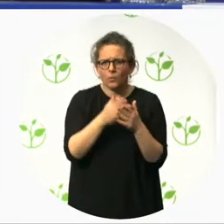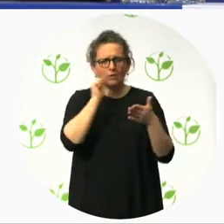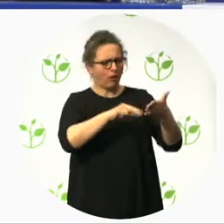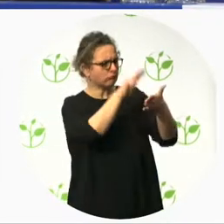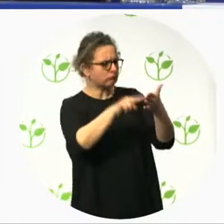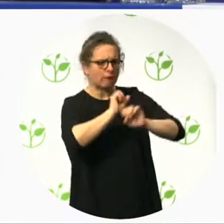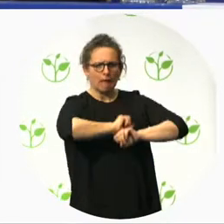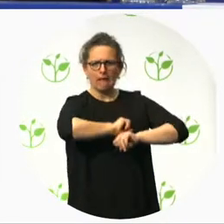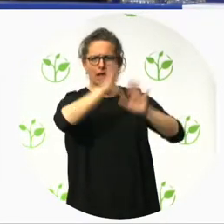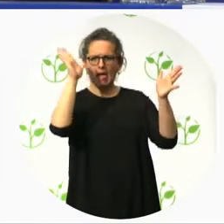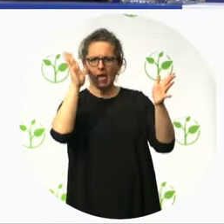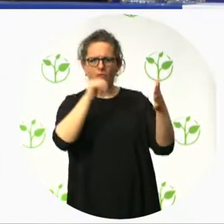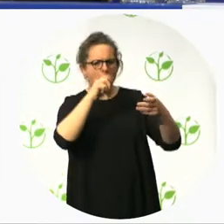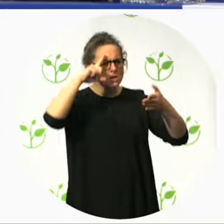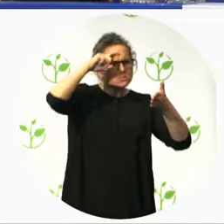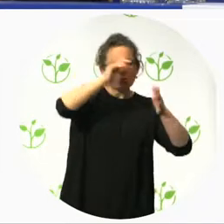questions